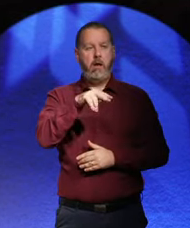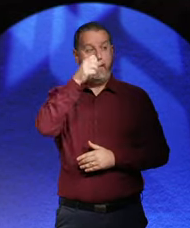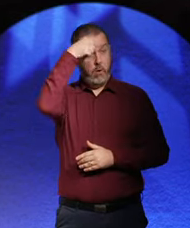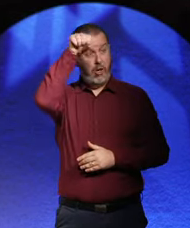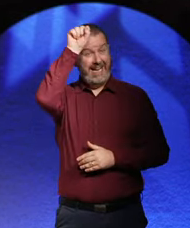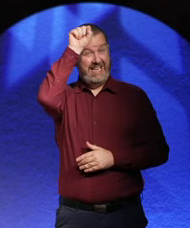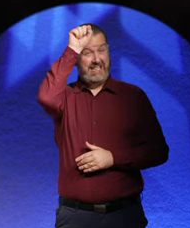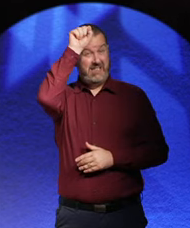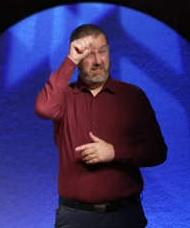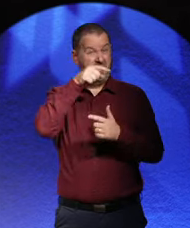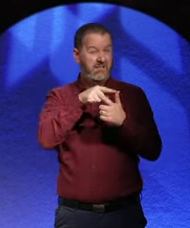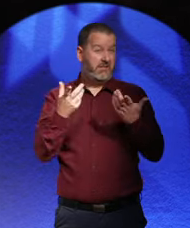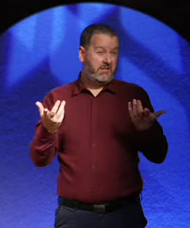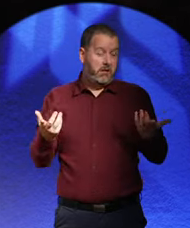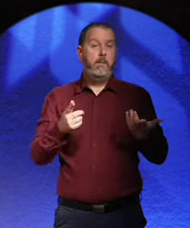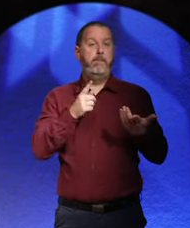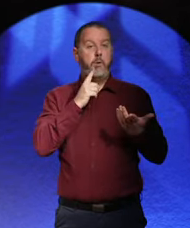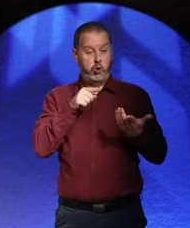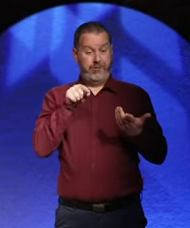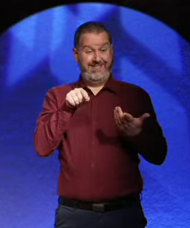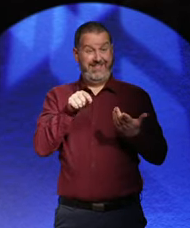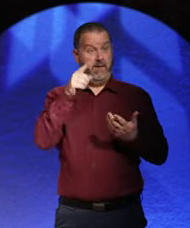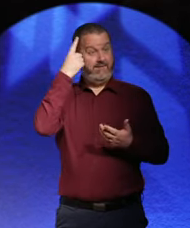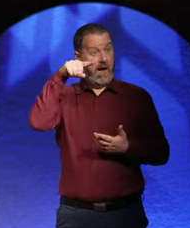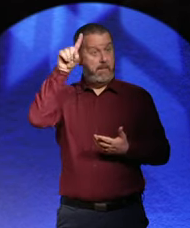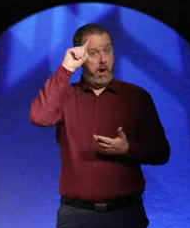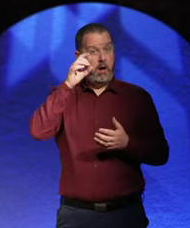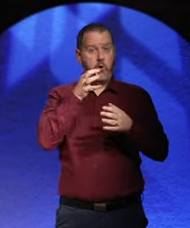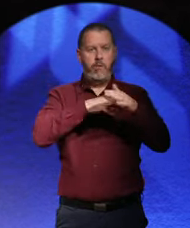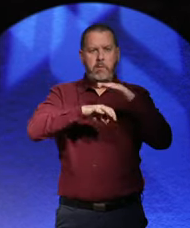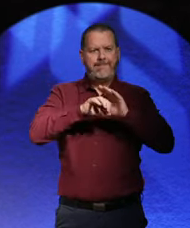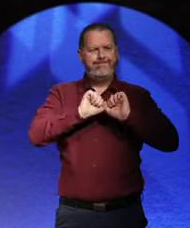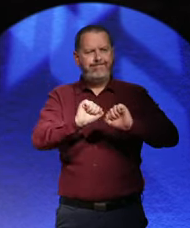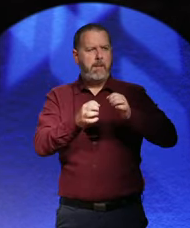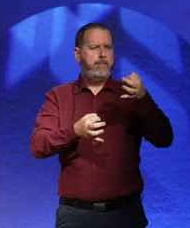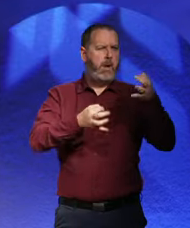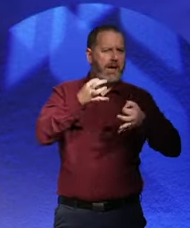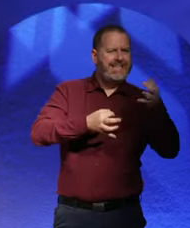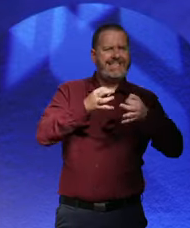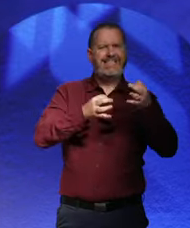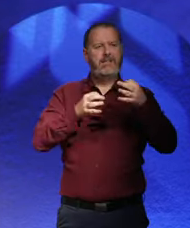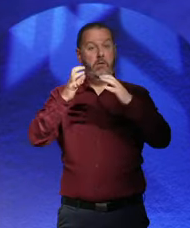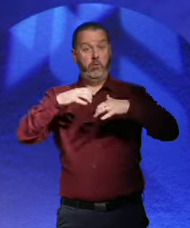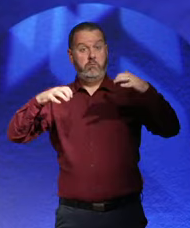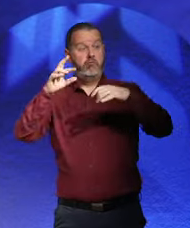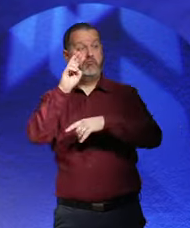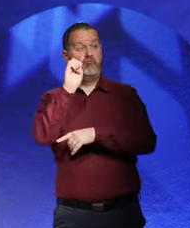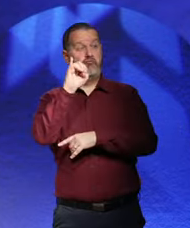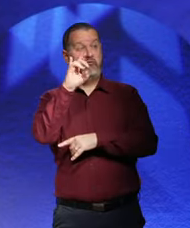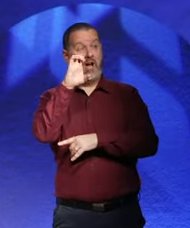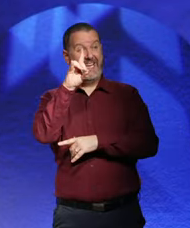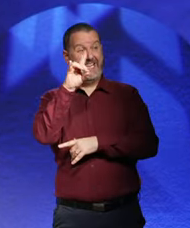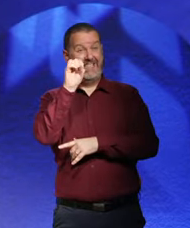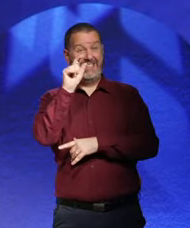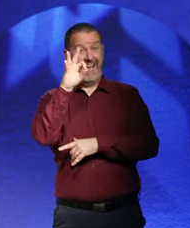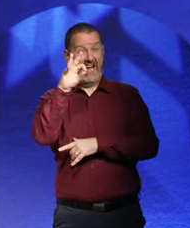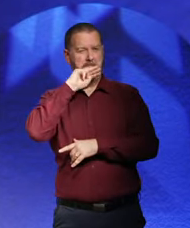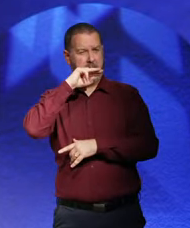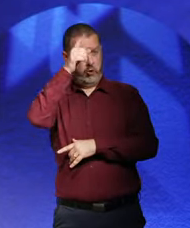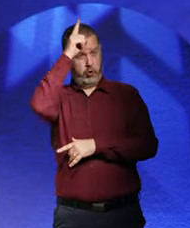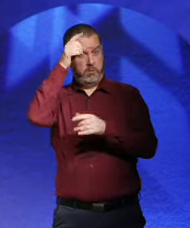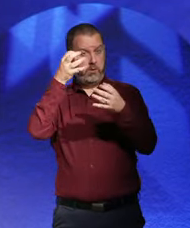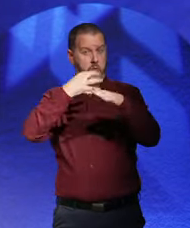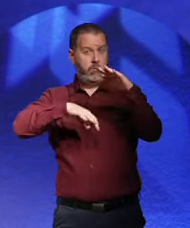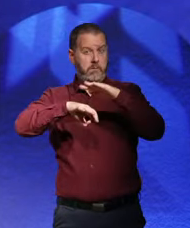don't know anything about the politics of Weimar, anything about the Reichstag. And this book sets, to put that record straight,